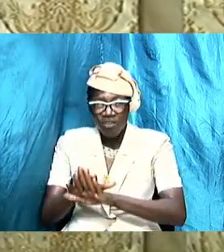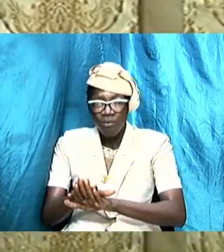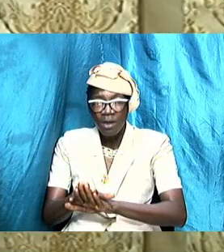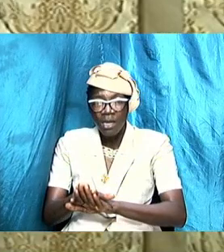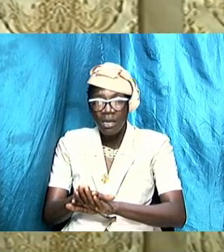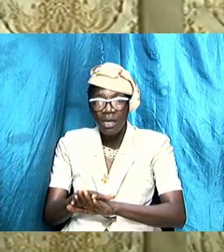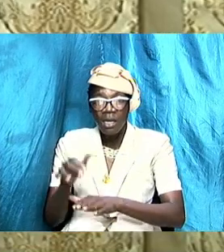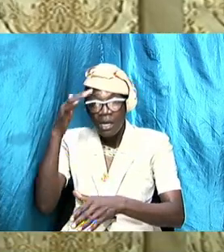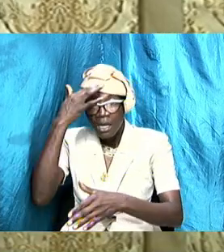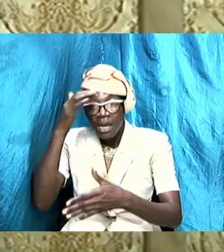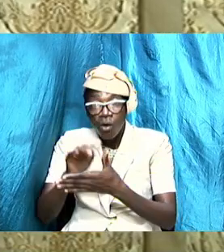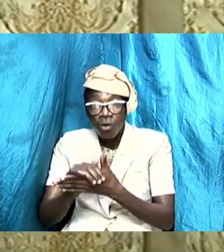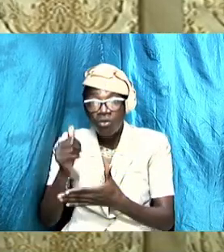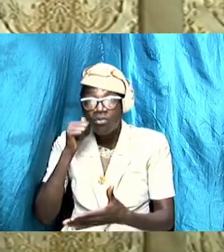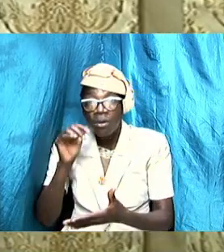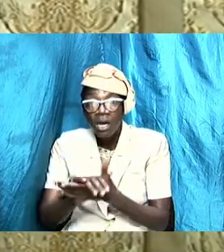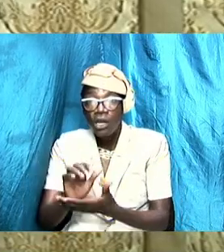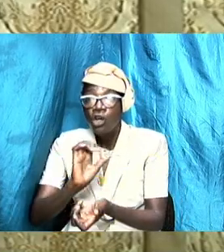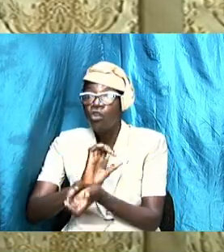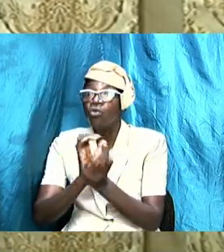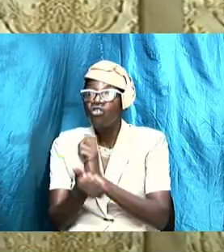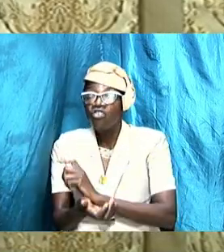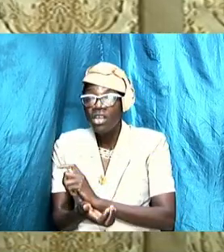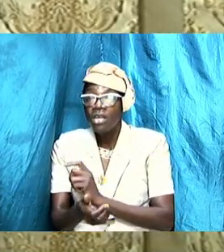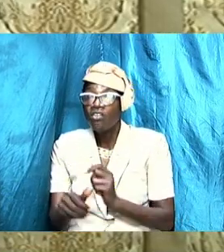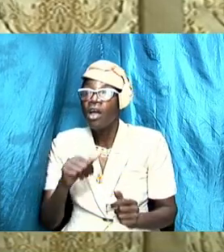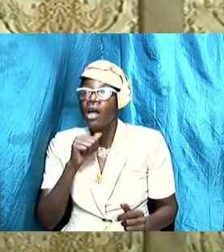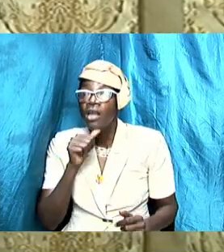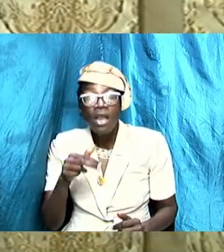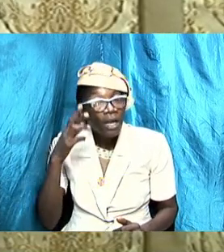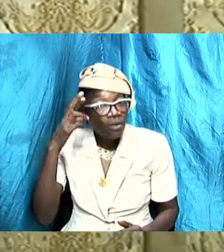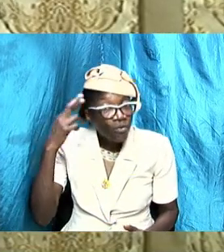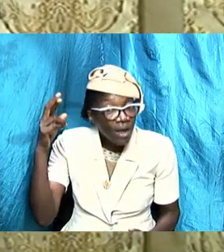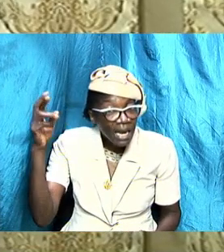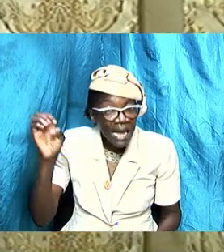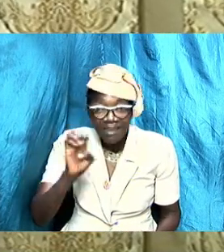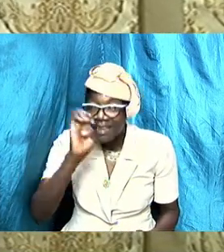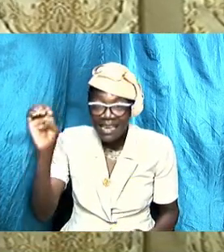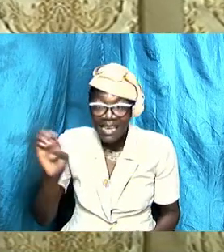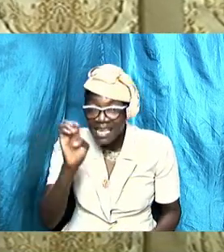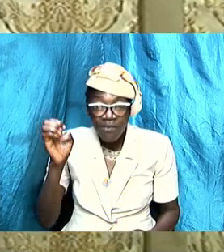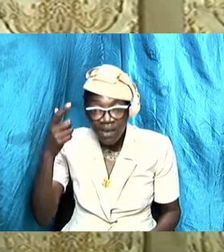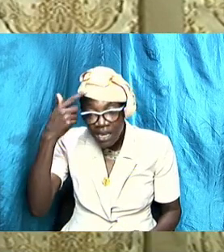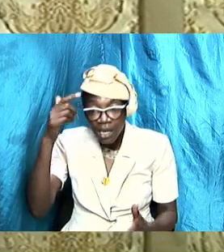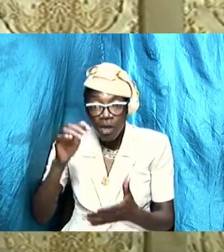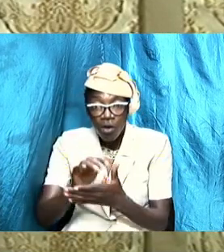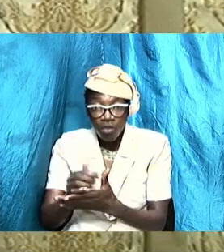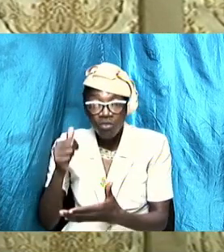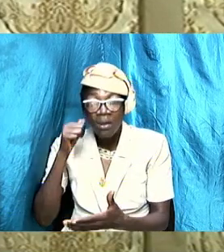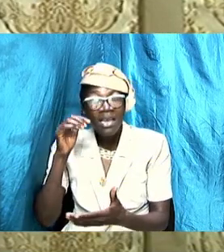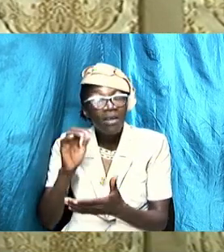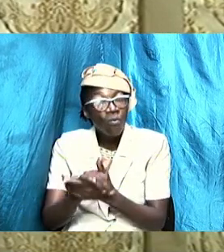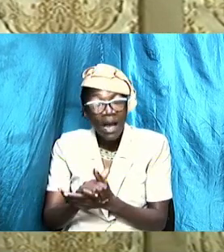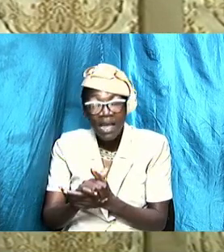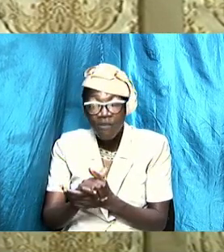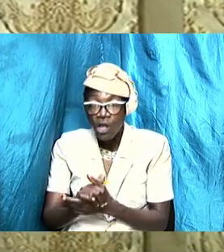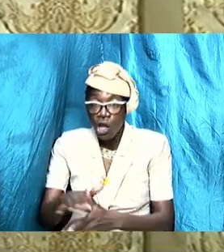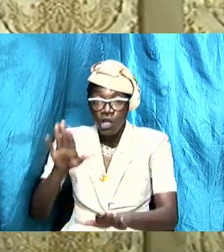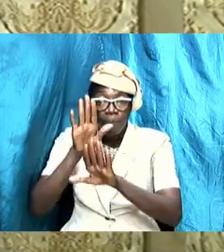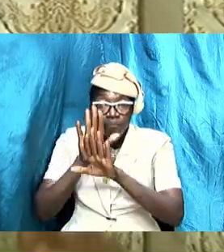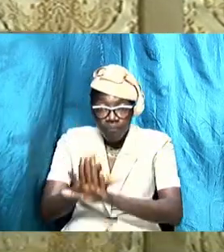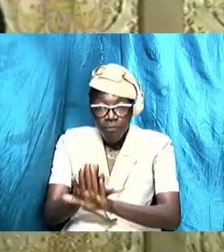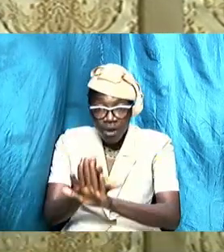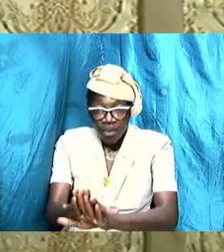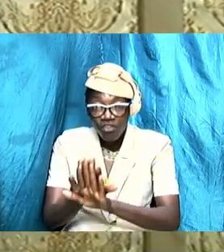not realizing that even the spouse that we're beating to change what you perceive to be to a weakness